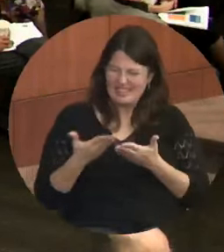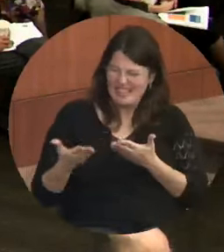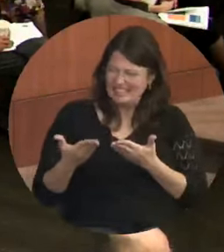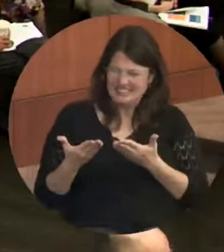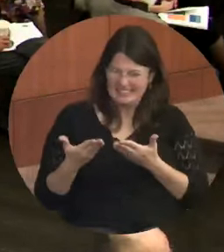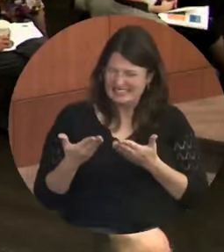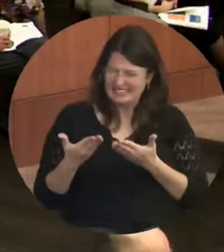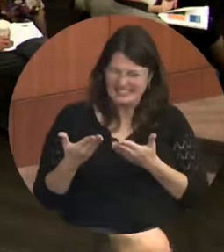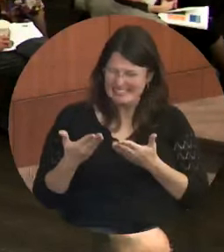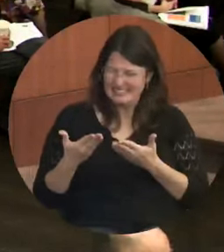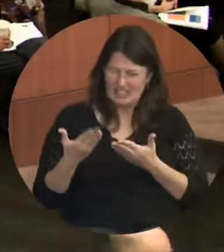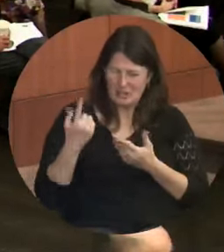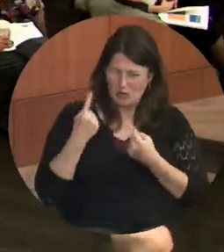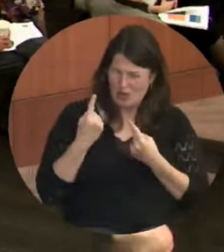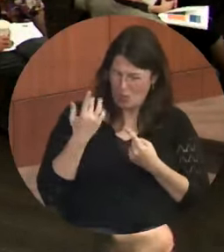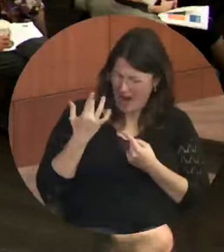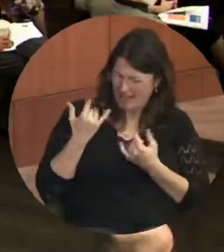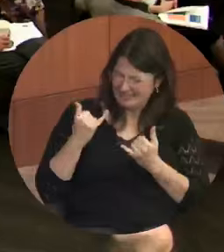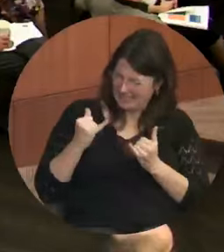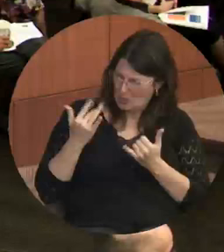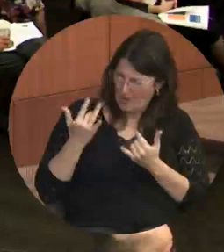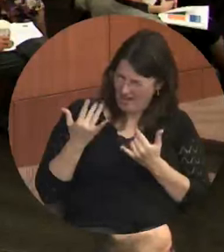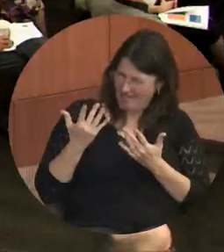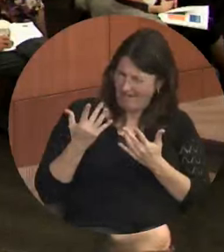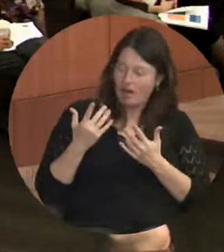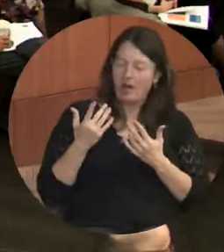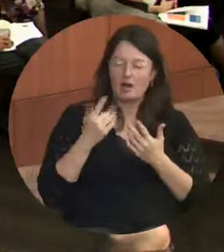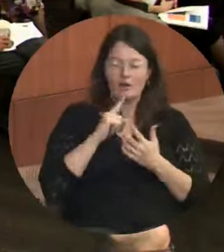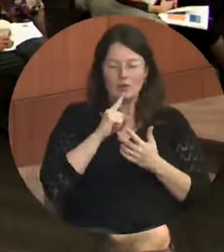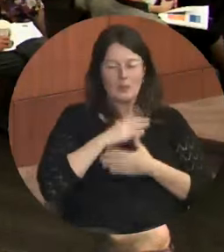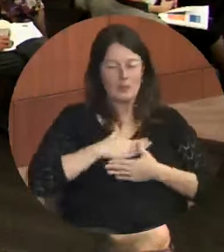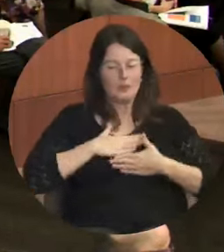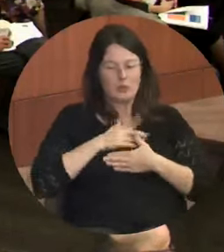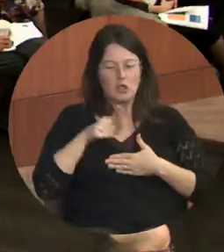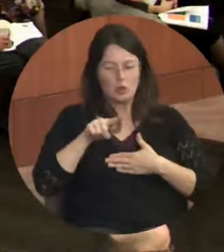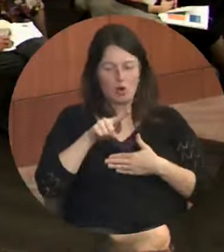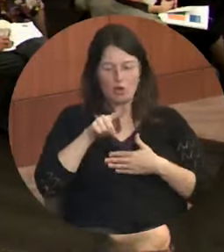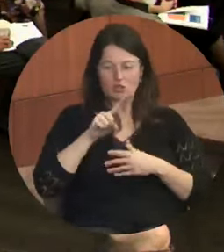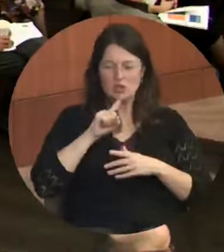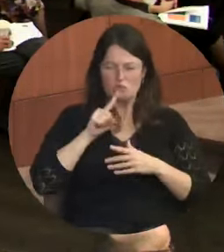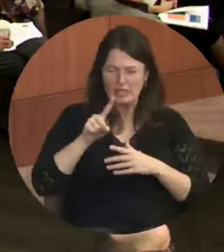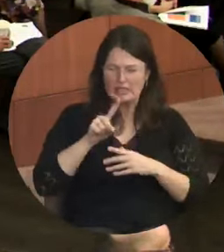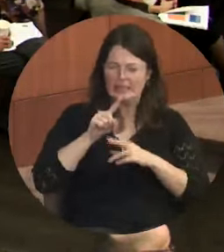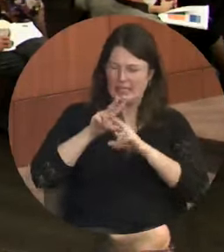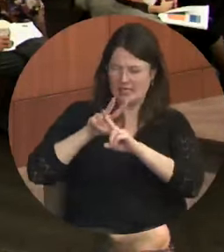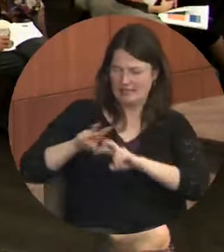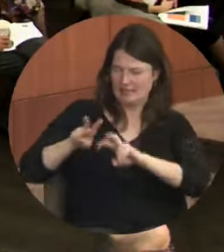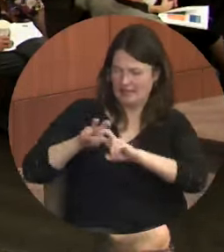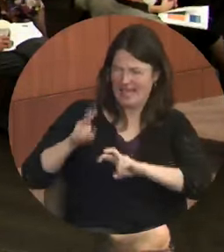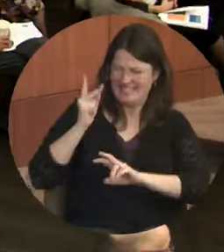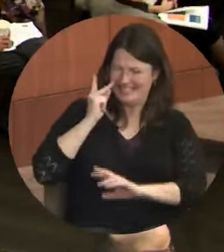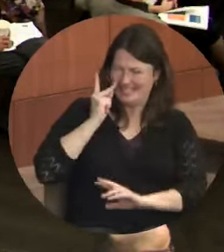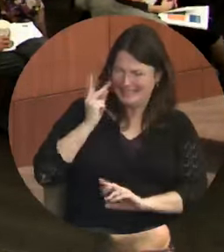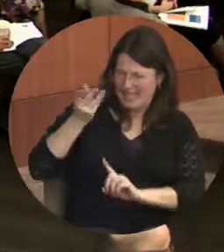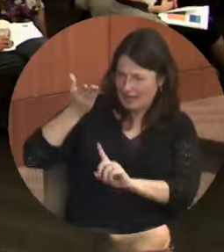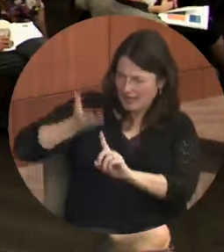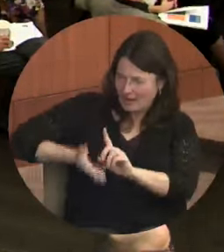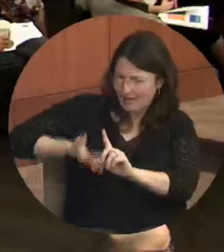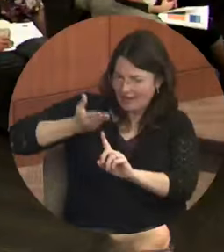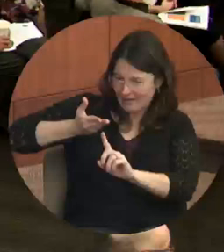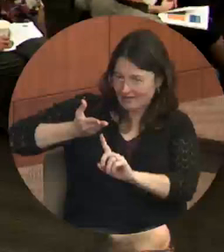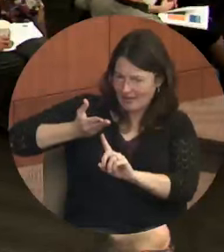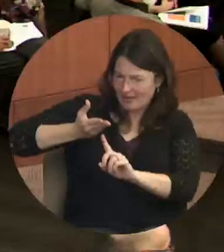I really appreciate you guys being able to really turn that mirror around and look at us and give us a good view.